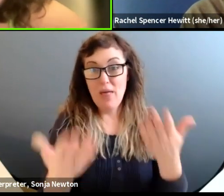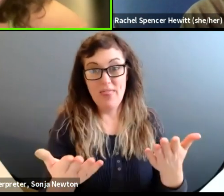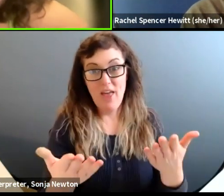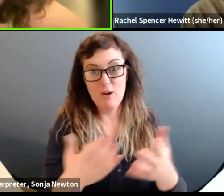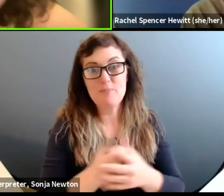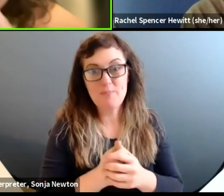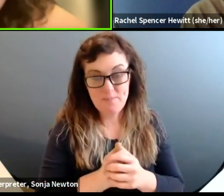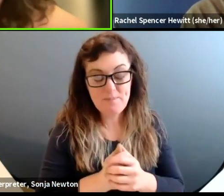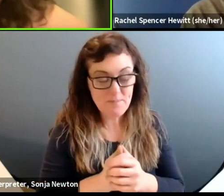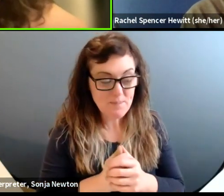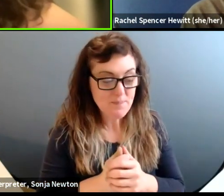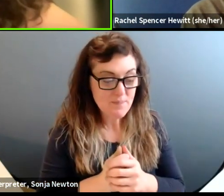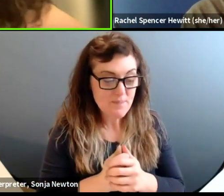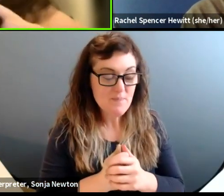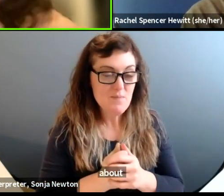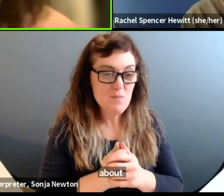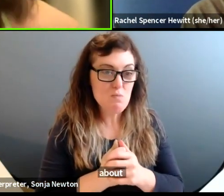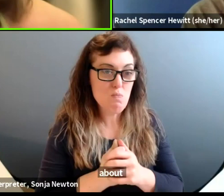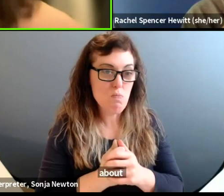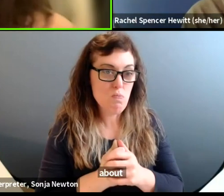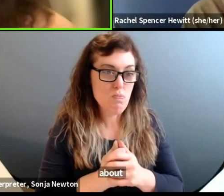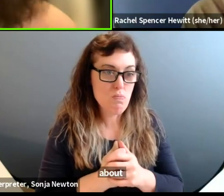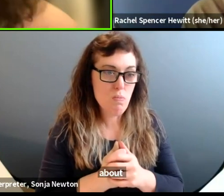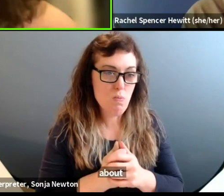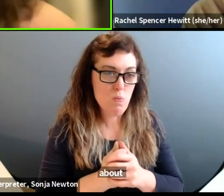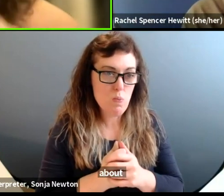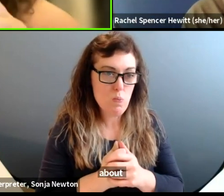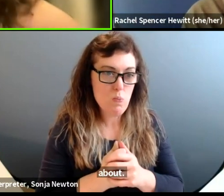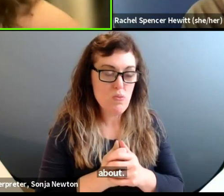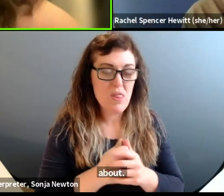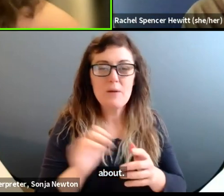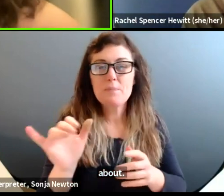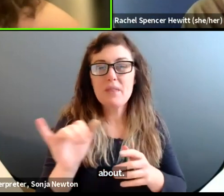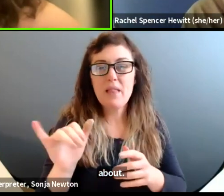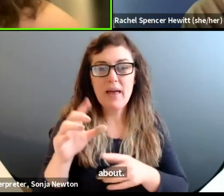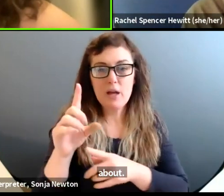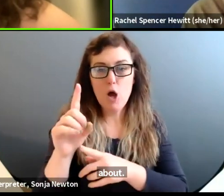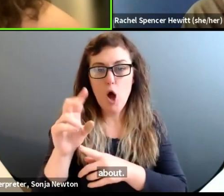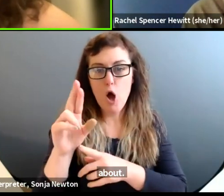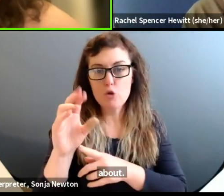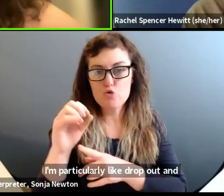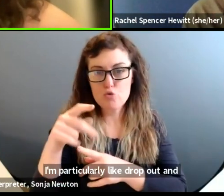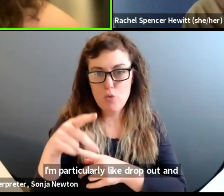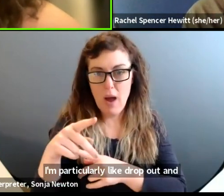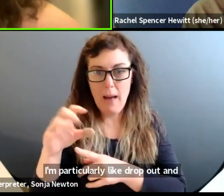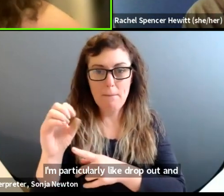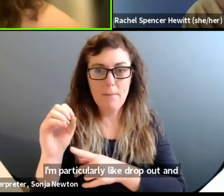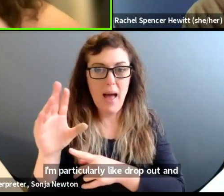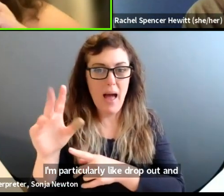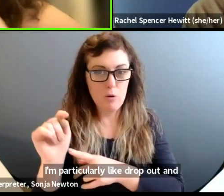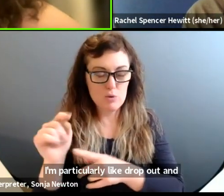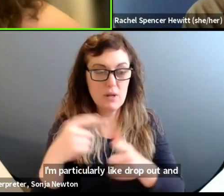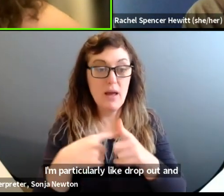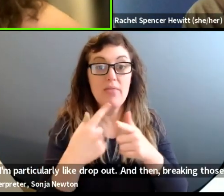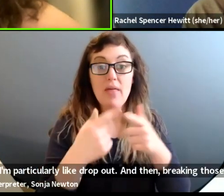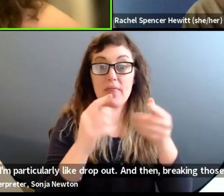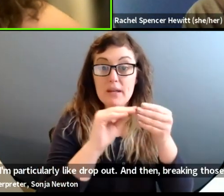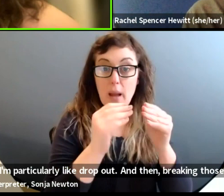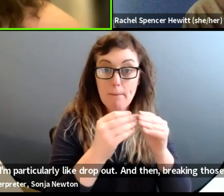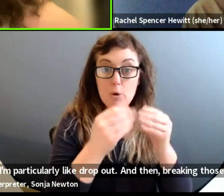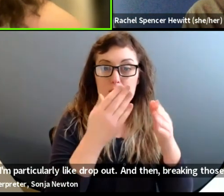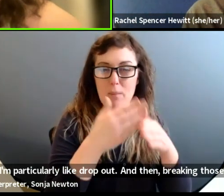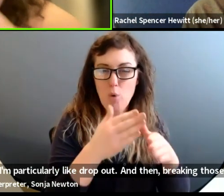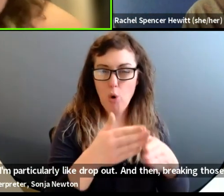um, particularly like drop out and then, uh, breaking those numbers down to be